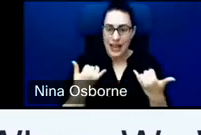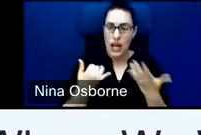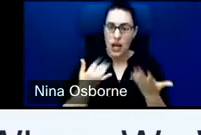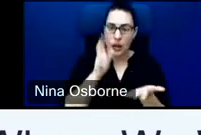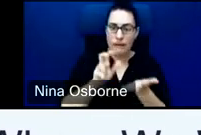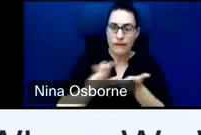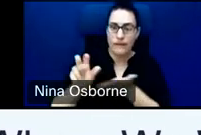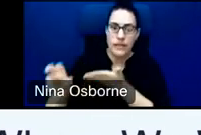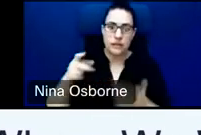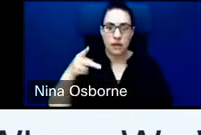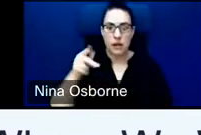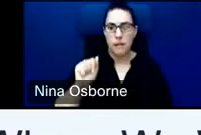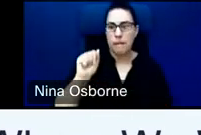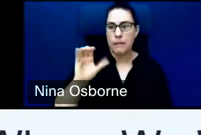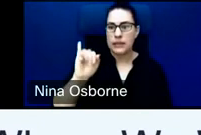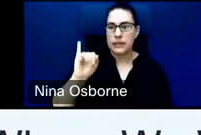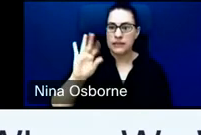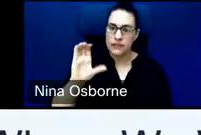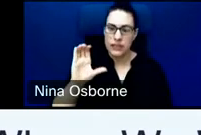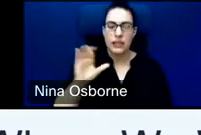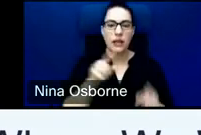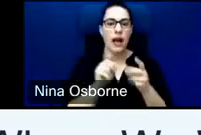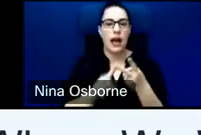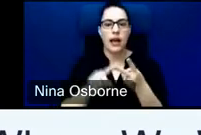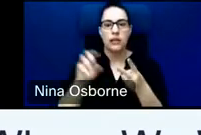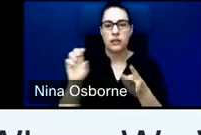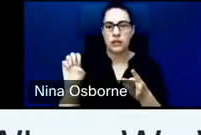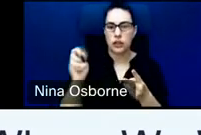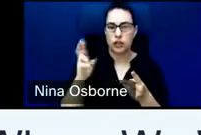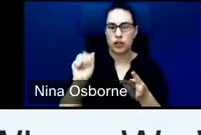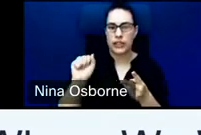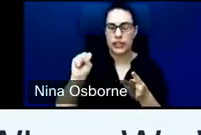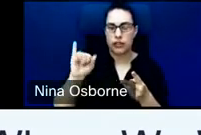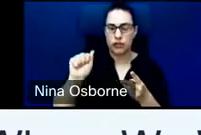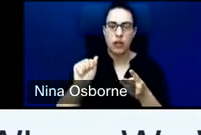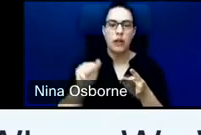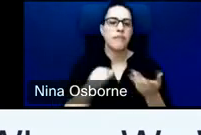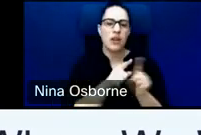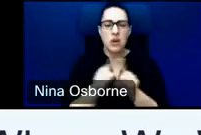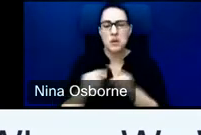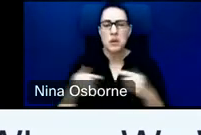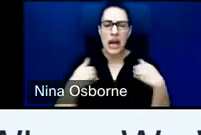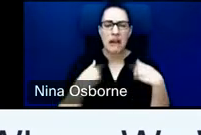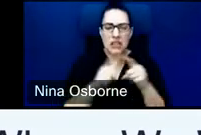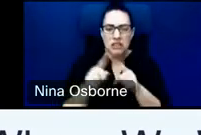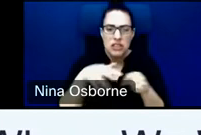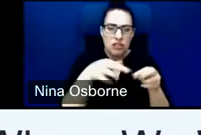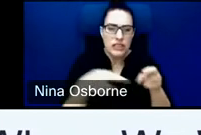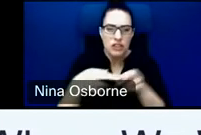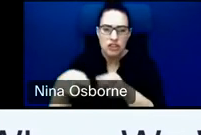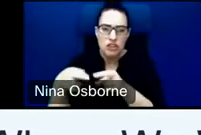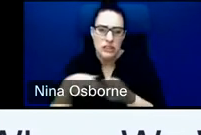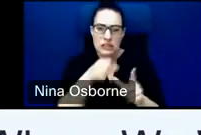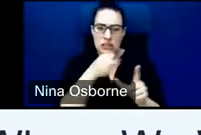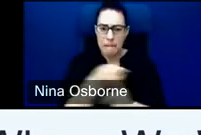And as you can see, we also have a robust set of projects that impact a variety of regions. I think one of the key things that I always think